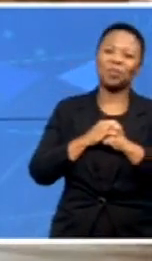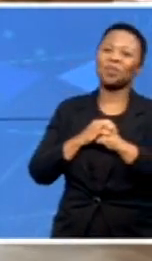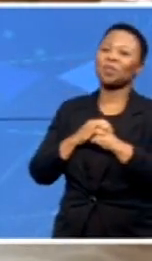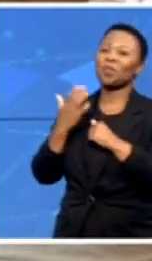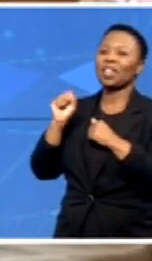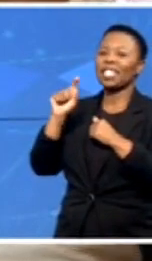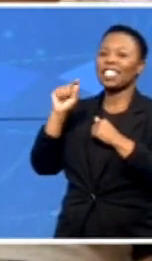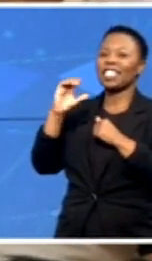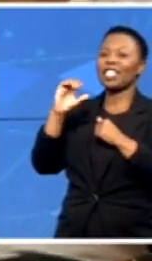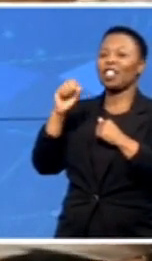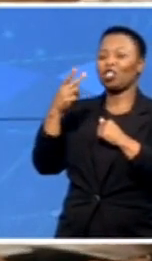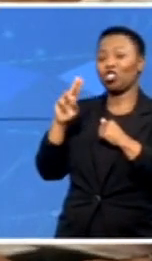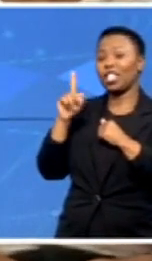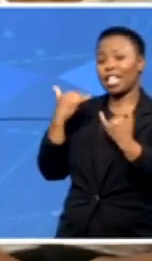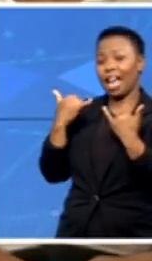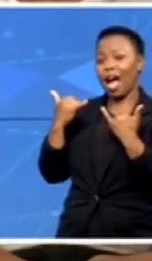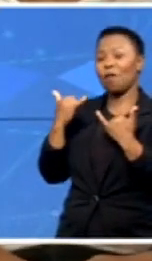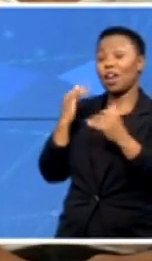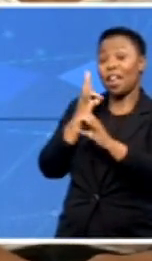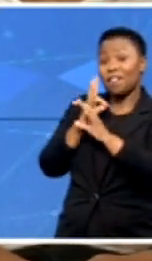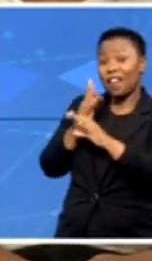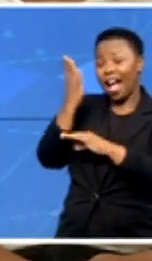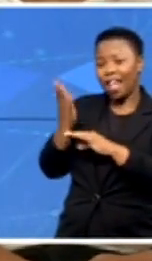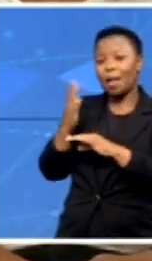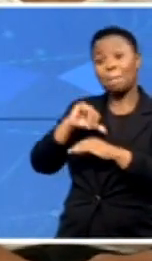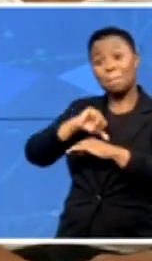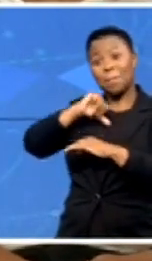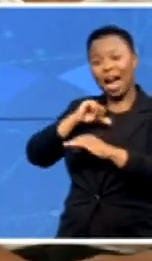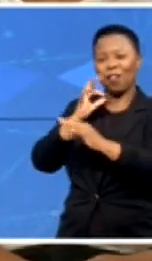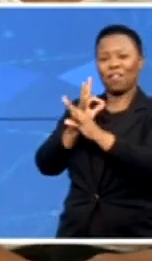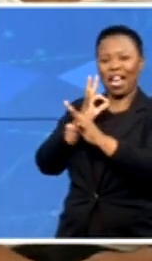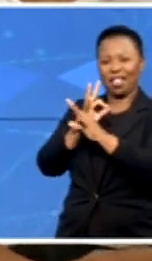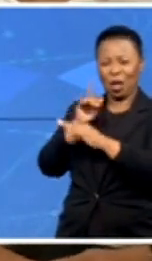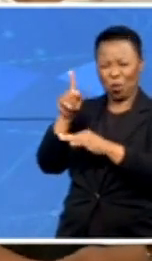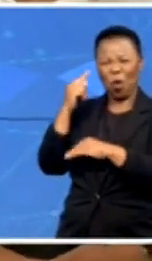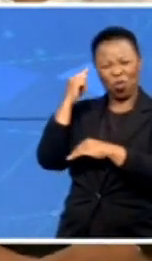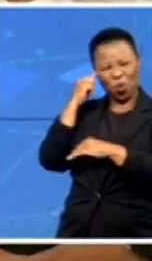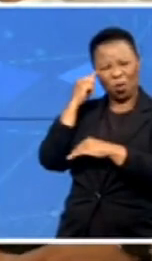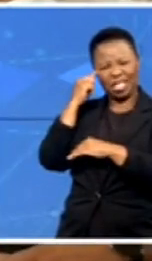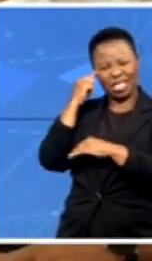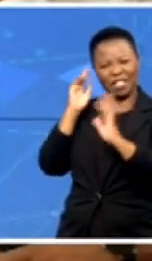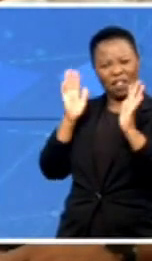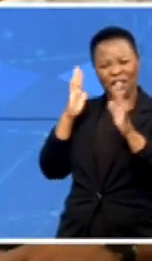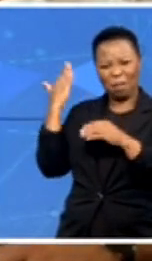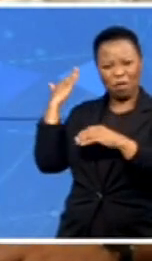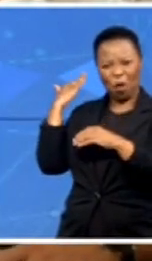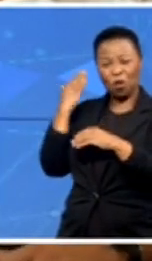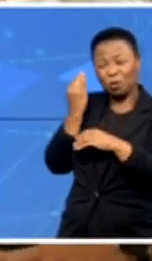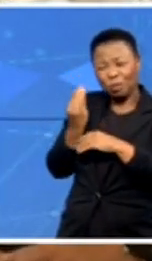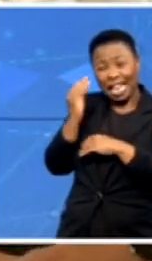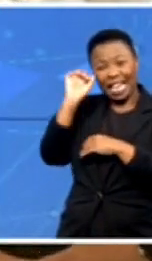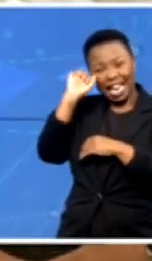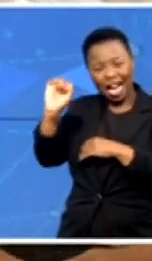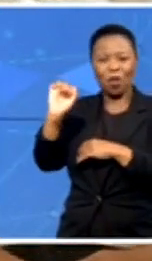As a father, as a proud father, have you ever thought that your child, Erin, would